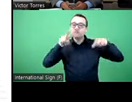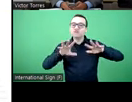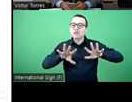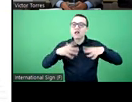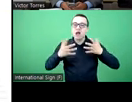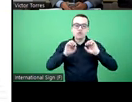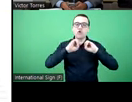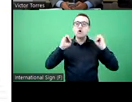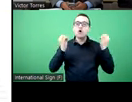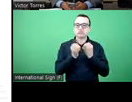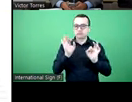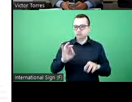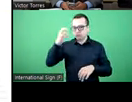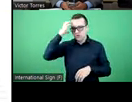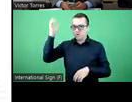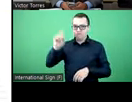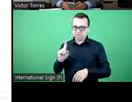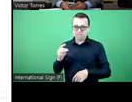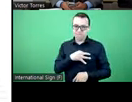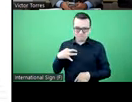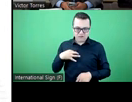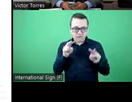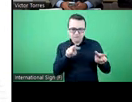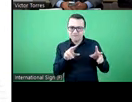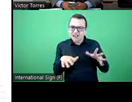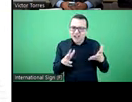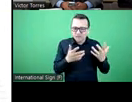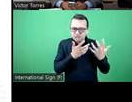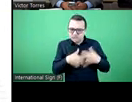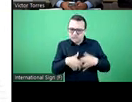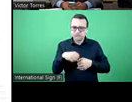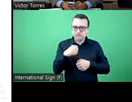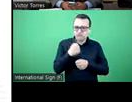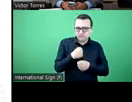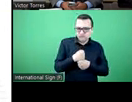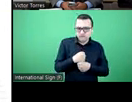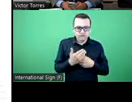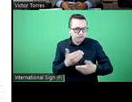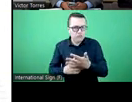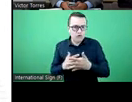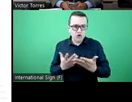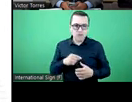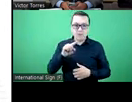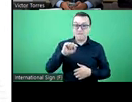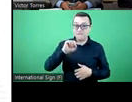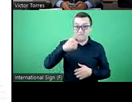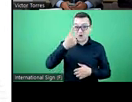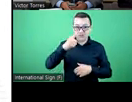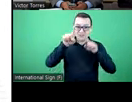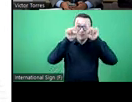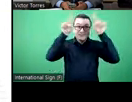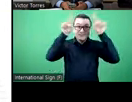participation of private insurance, and here we see, first of all, this